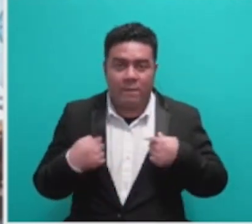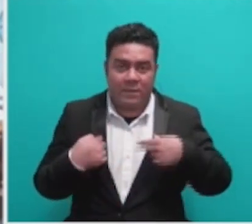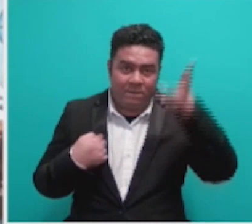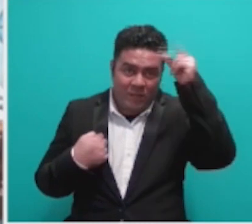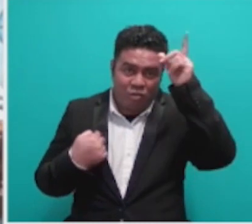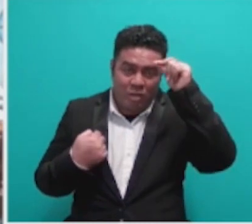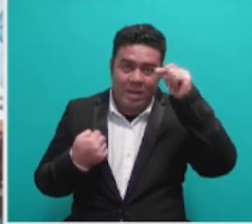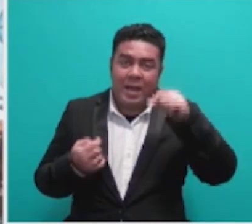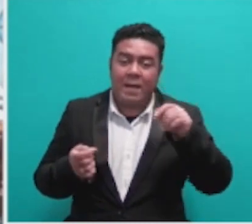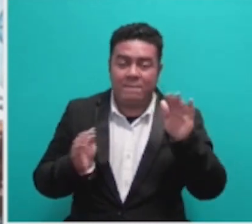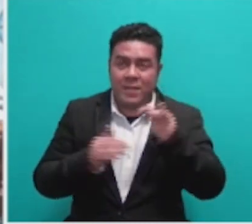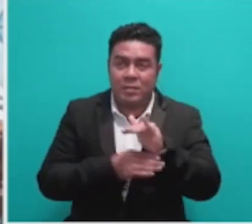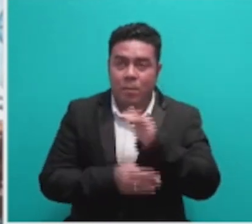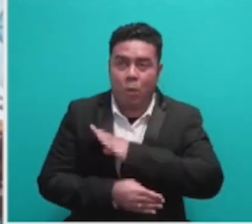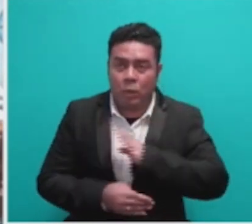Board.